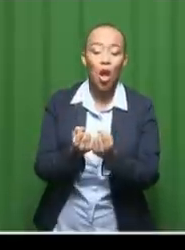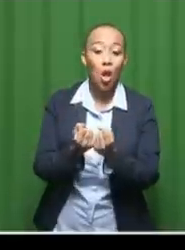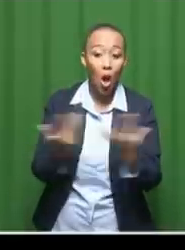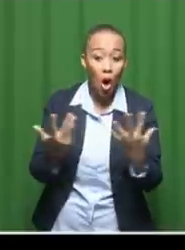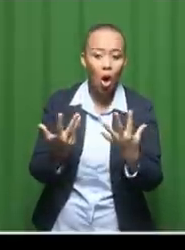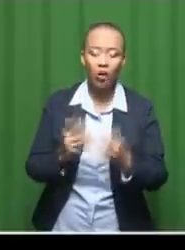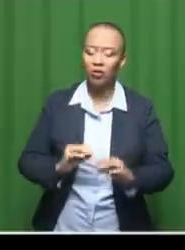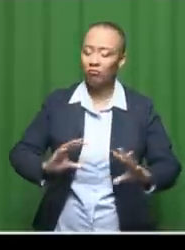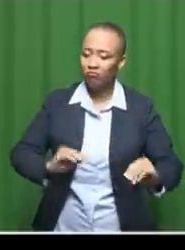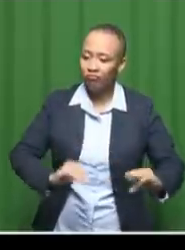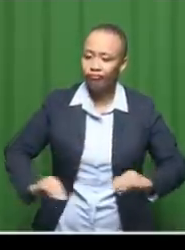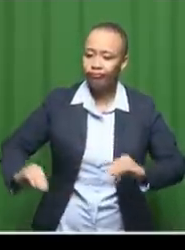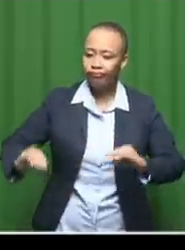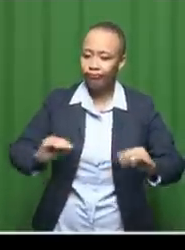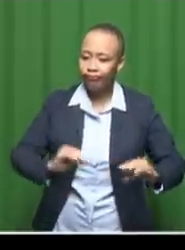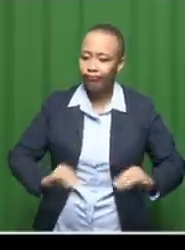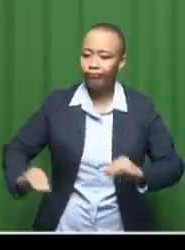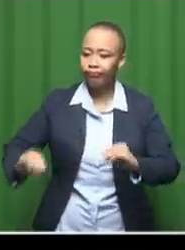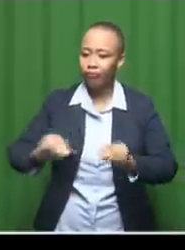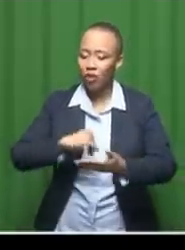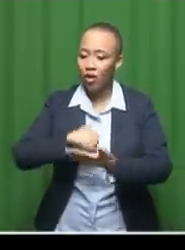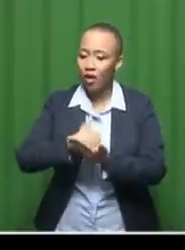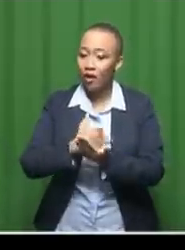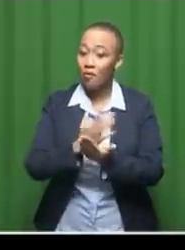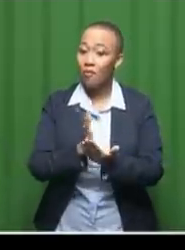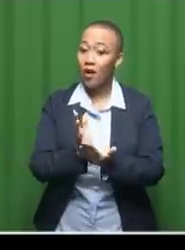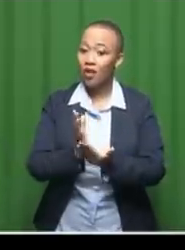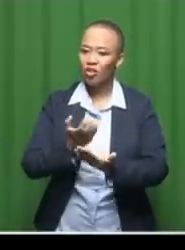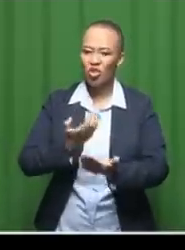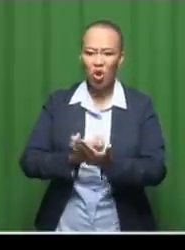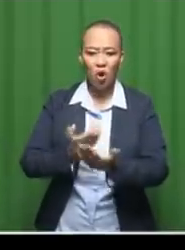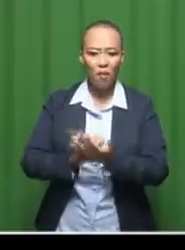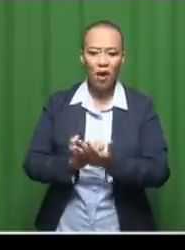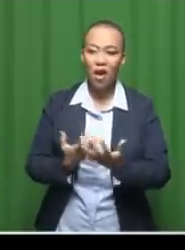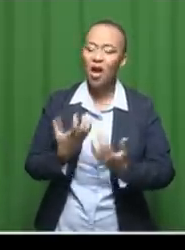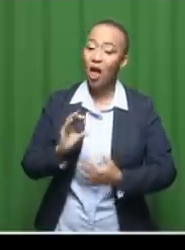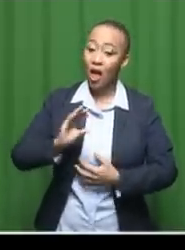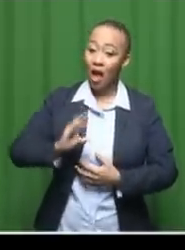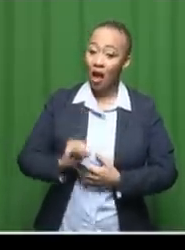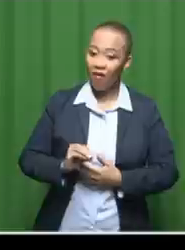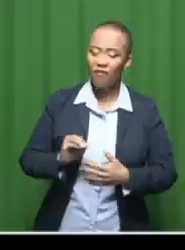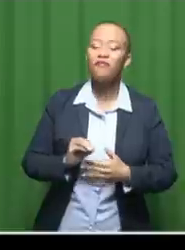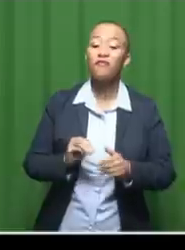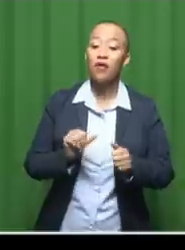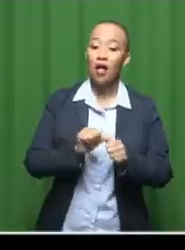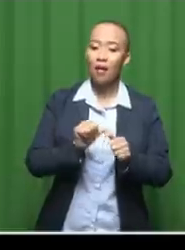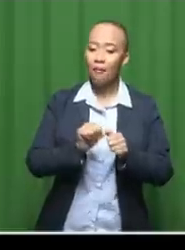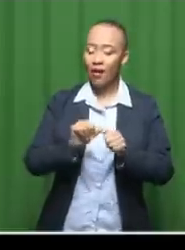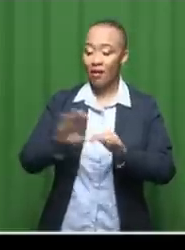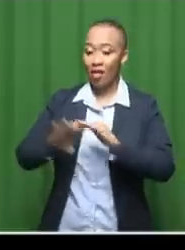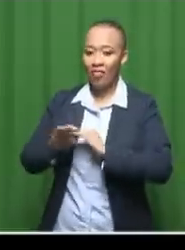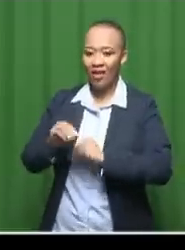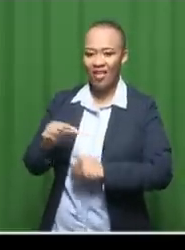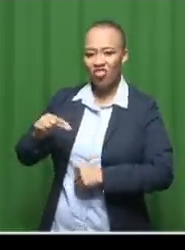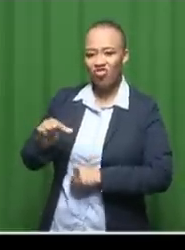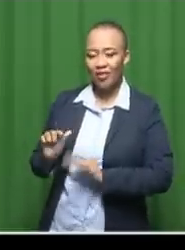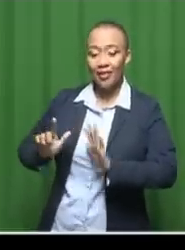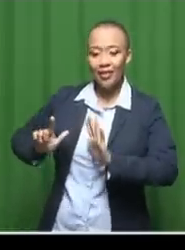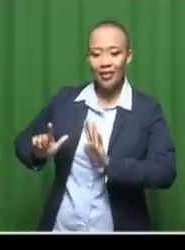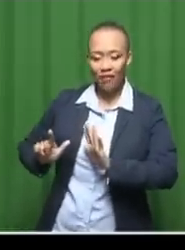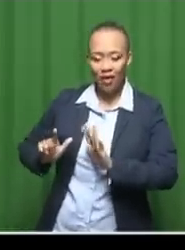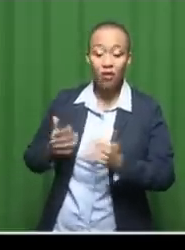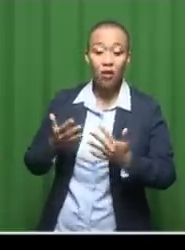BRICS carrying more economic weight at this time than the G7. We've also heard, for